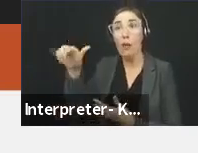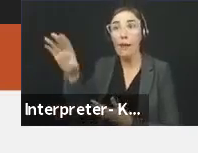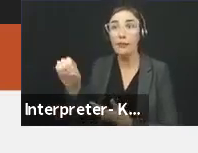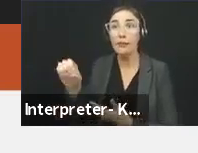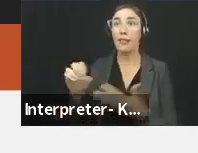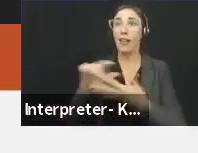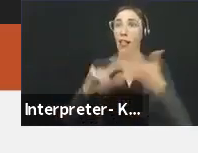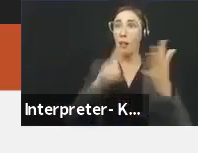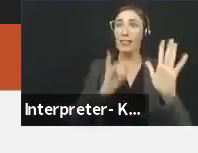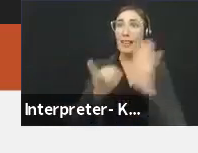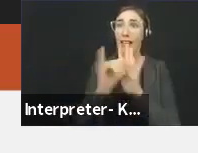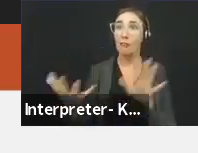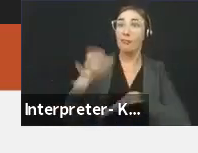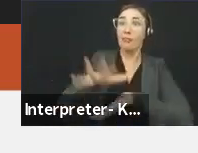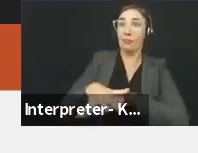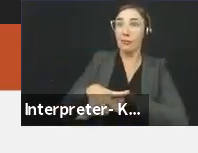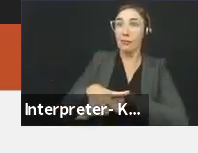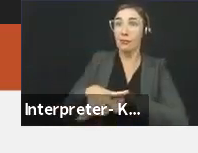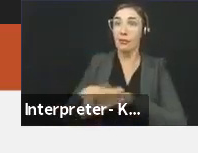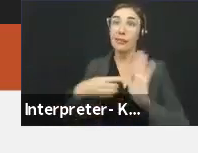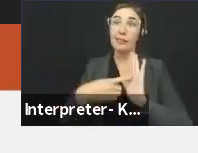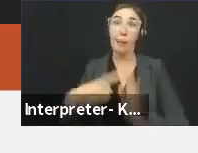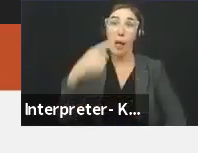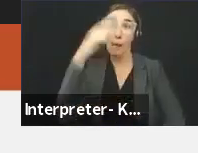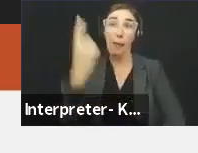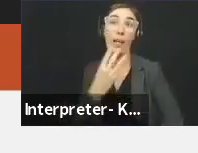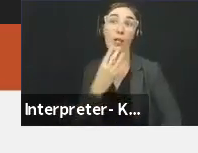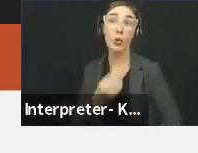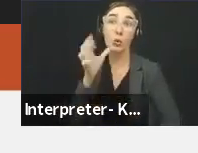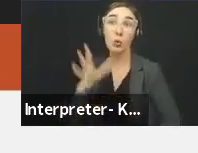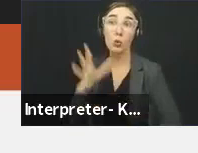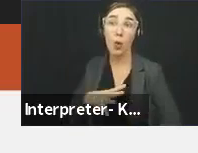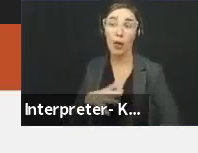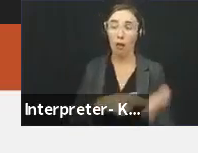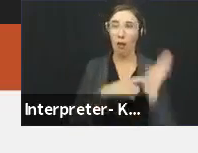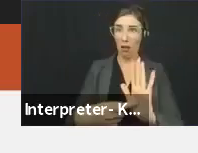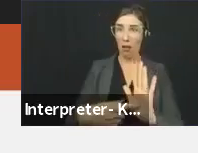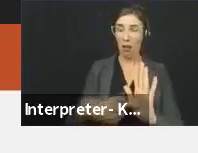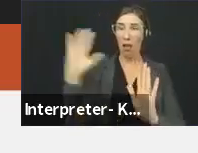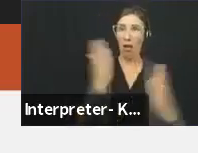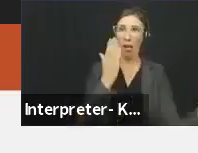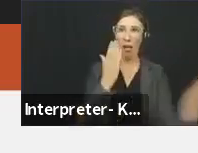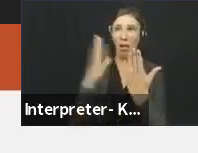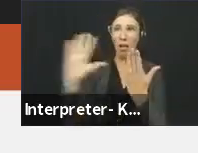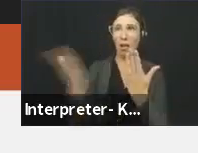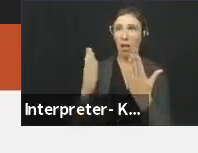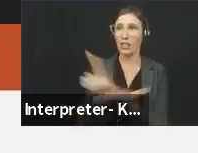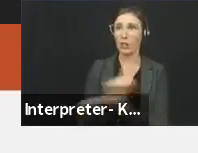identities, say a Black Jewish women, can present discrimination on multiple layered bases.